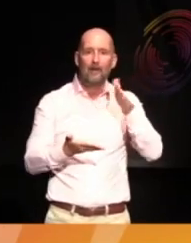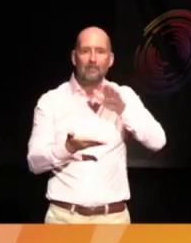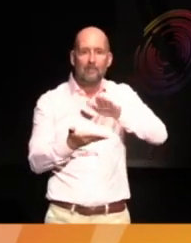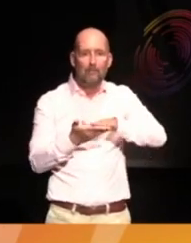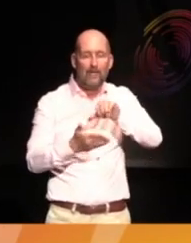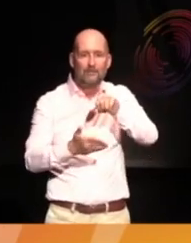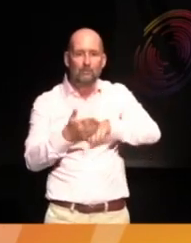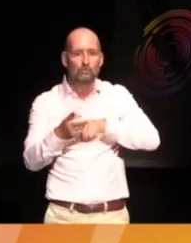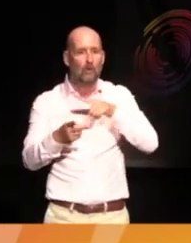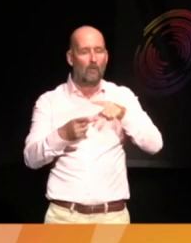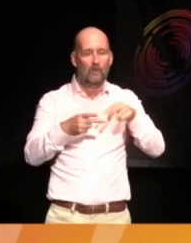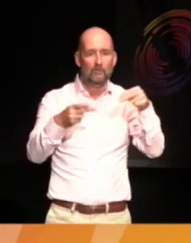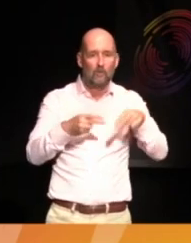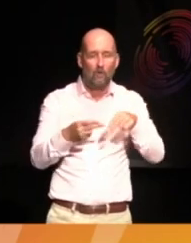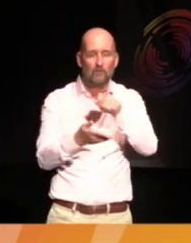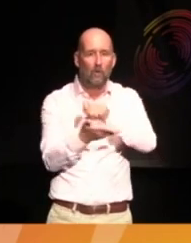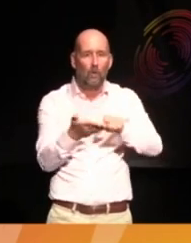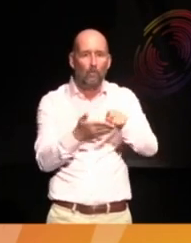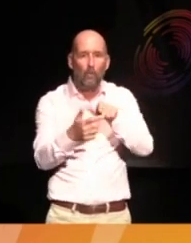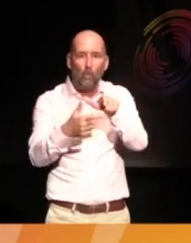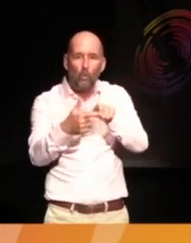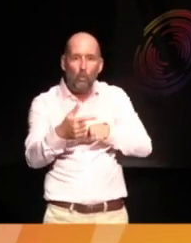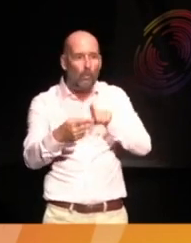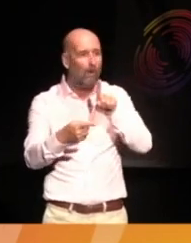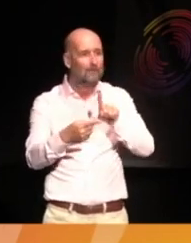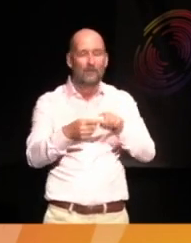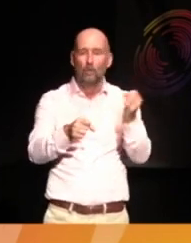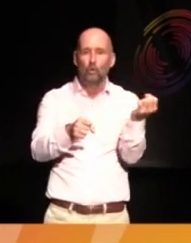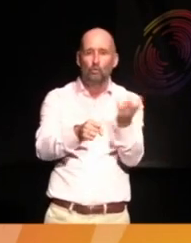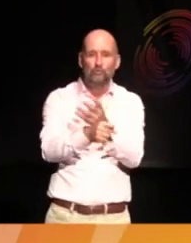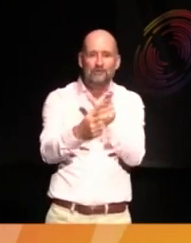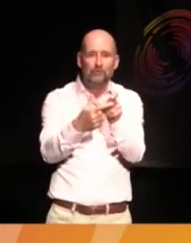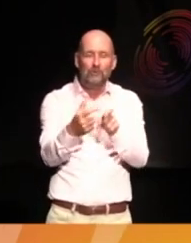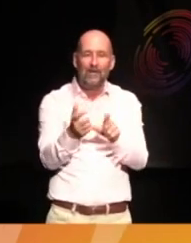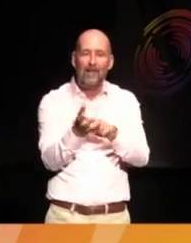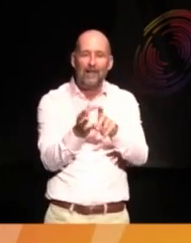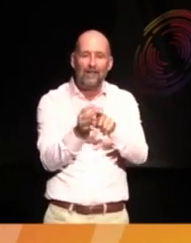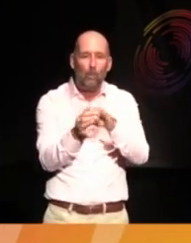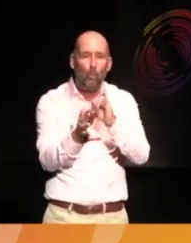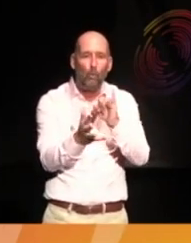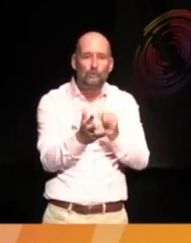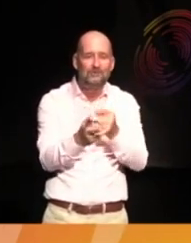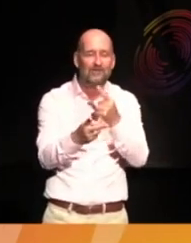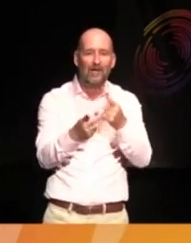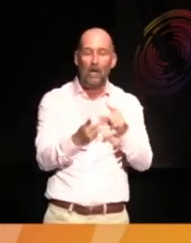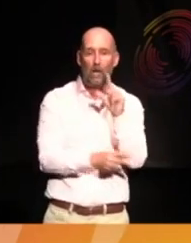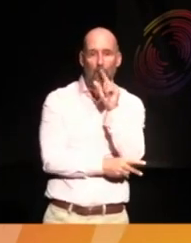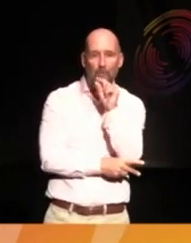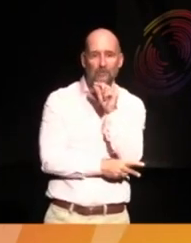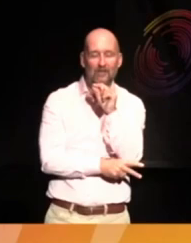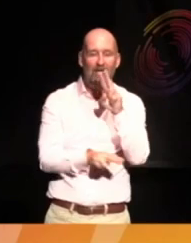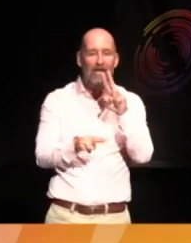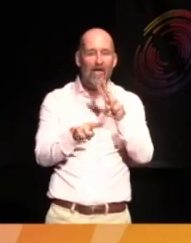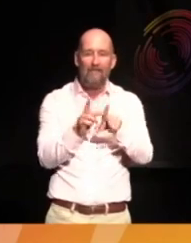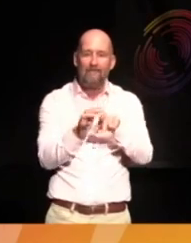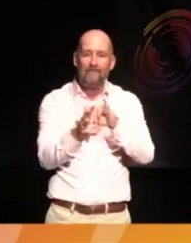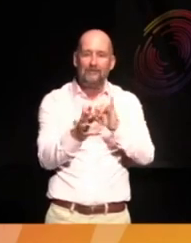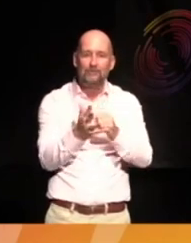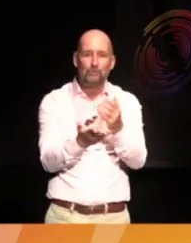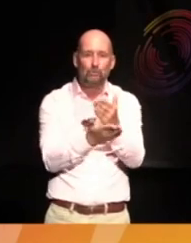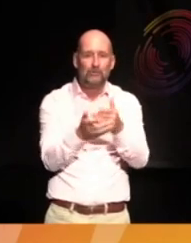dogs, pool coupons, green shields, stamps, little woods, a budgie, Finder's cheese pancakes,